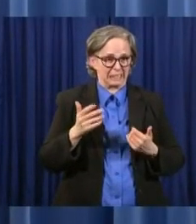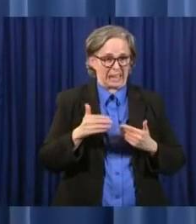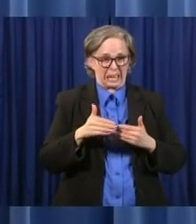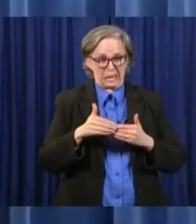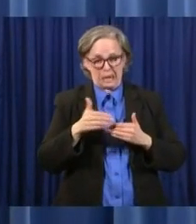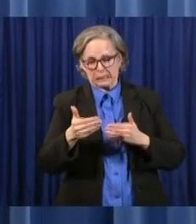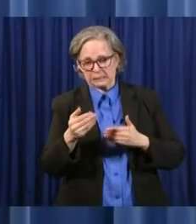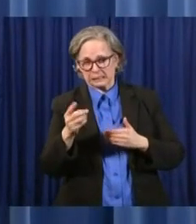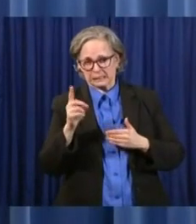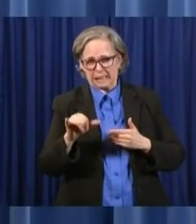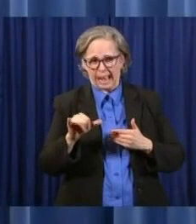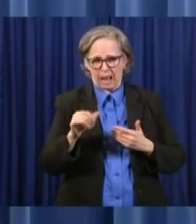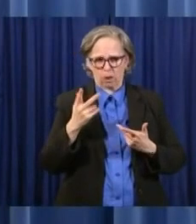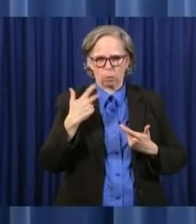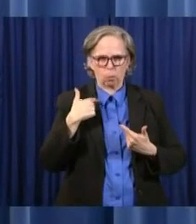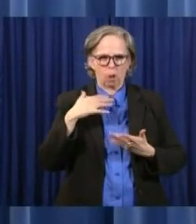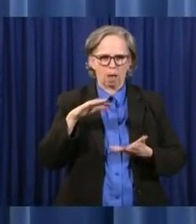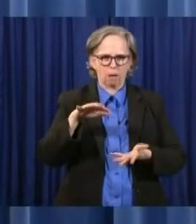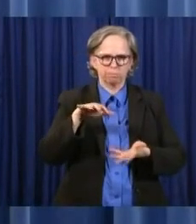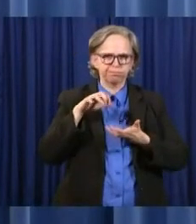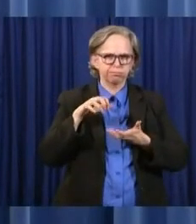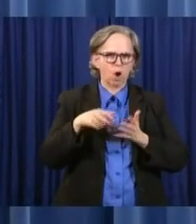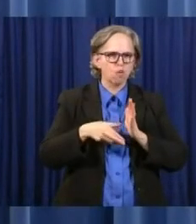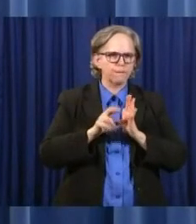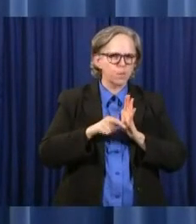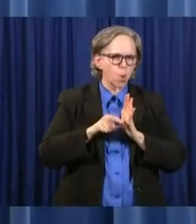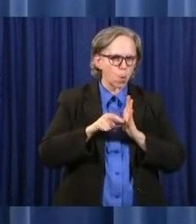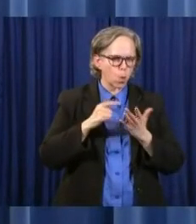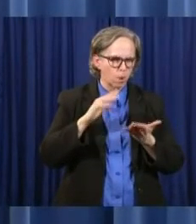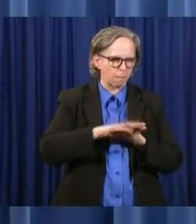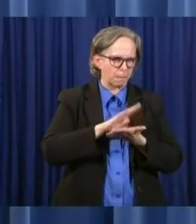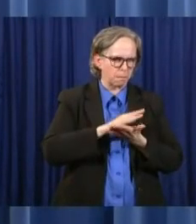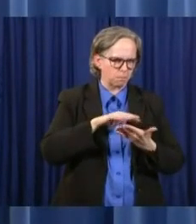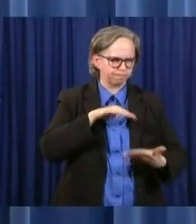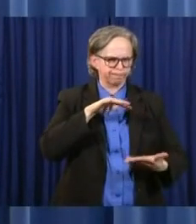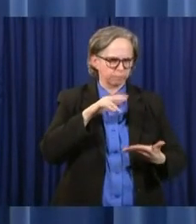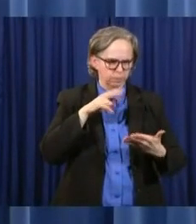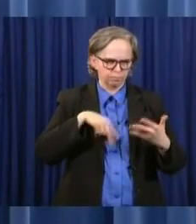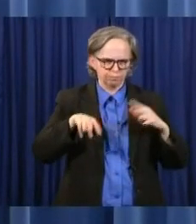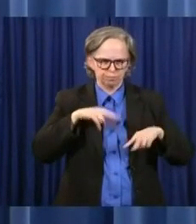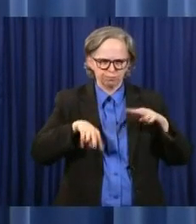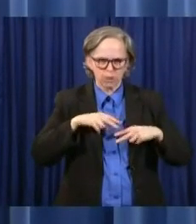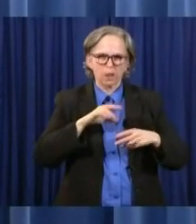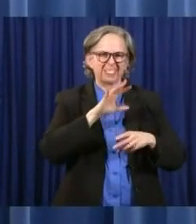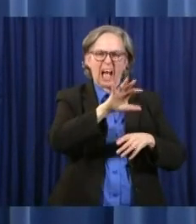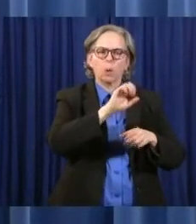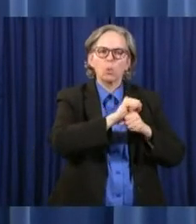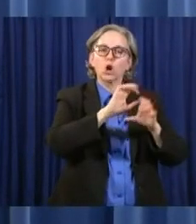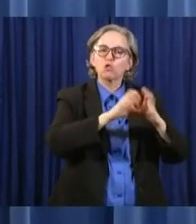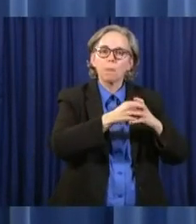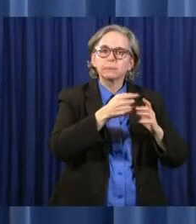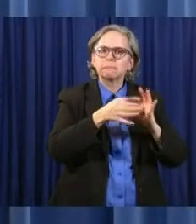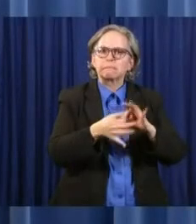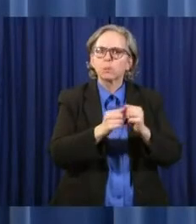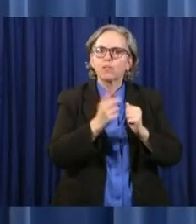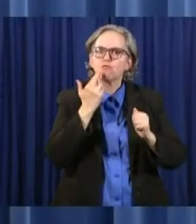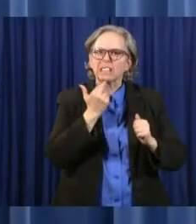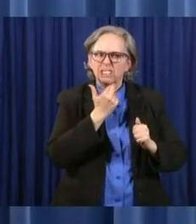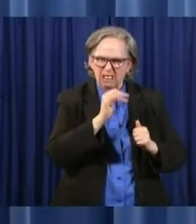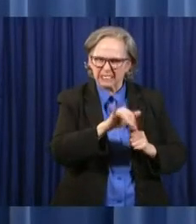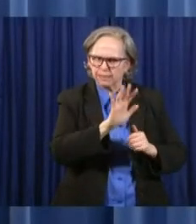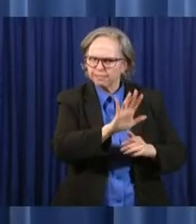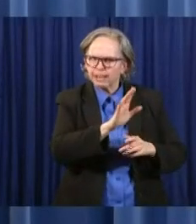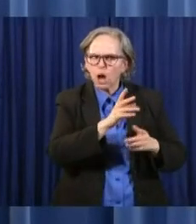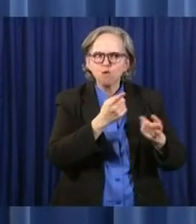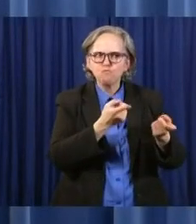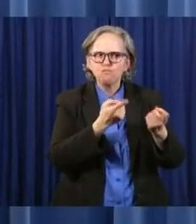um, reports from the business working groups that we put together, uh, to, to look at daycare.